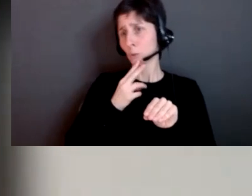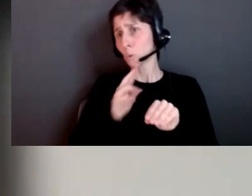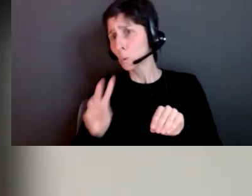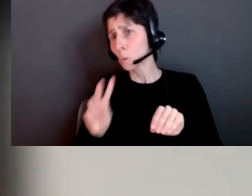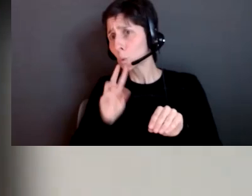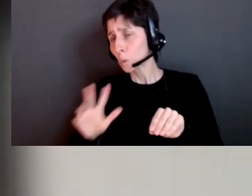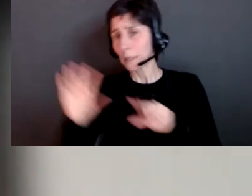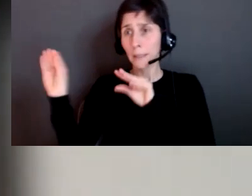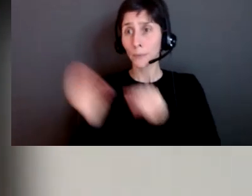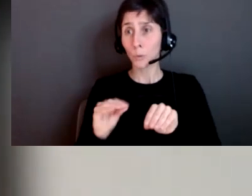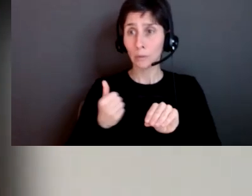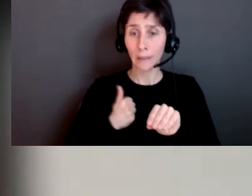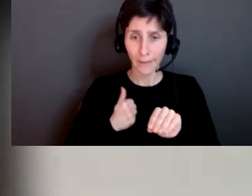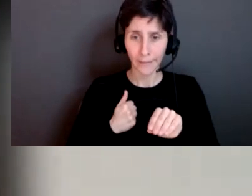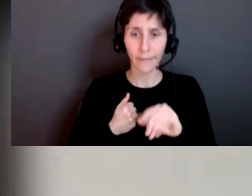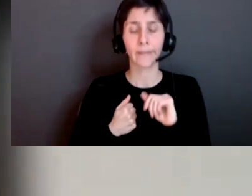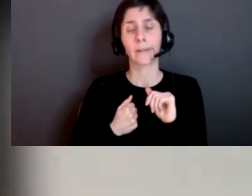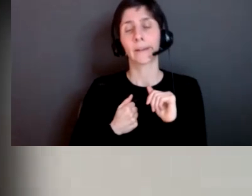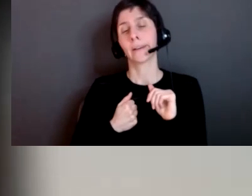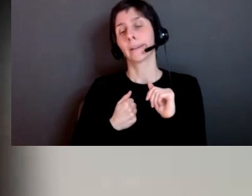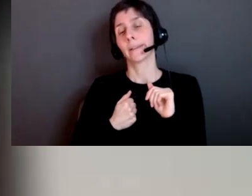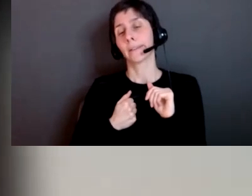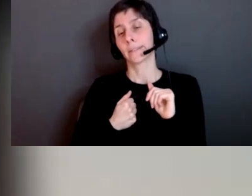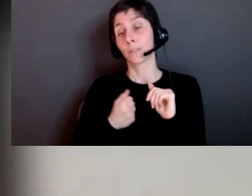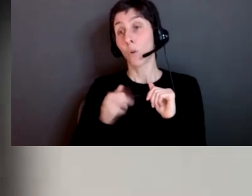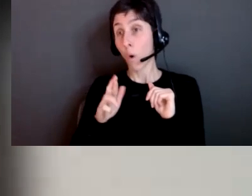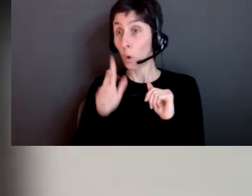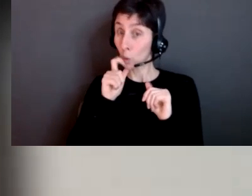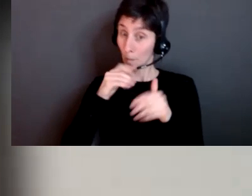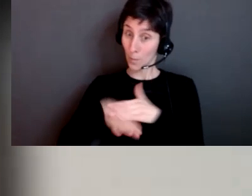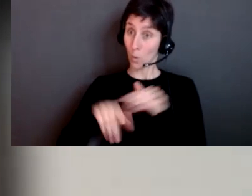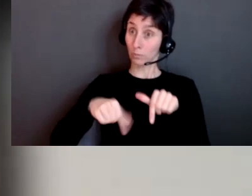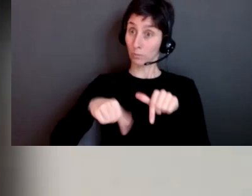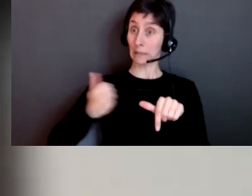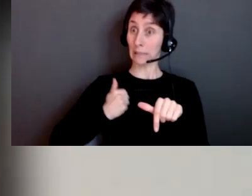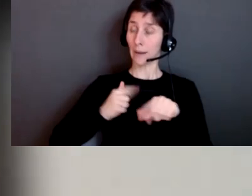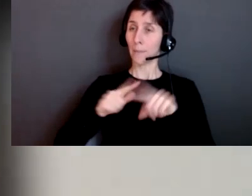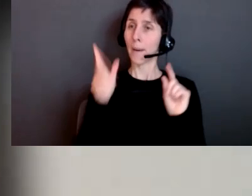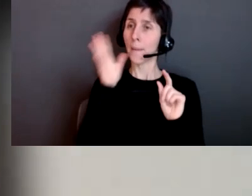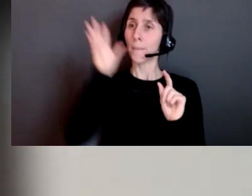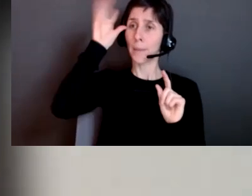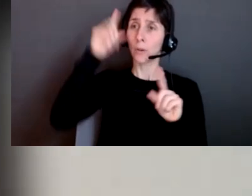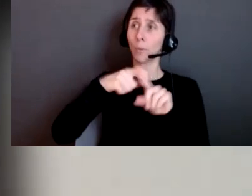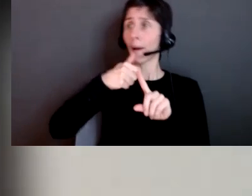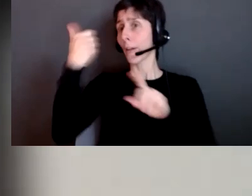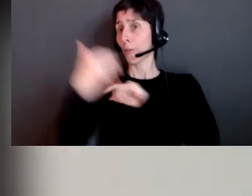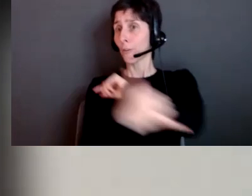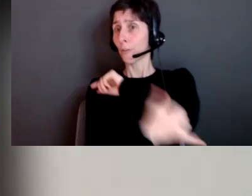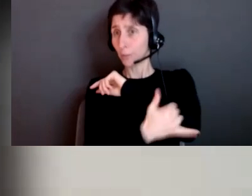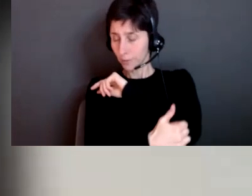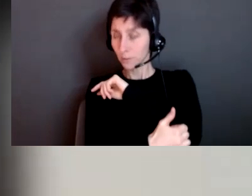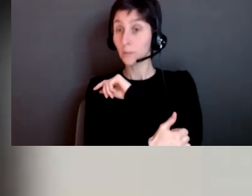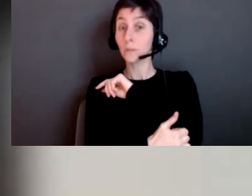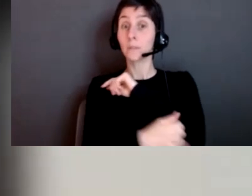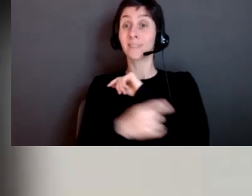old or um canadian born but from parents from another country those kids